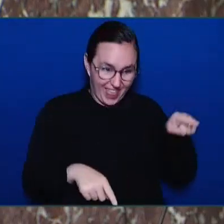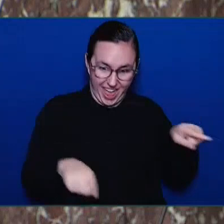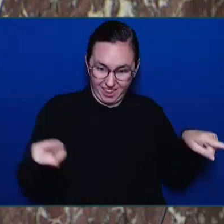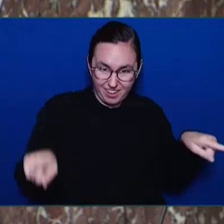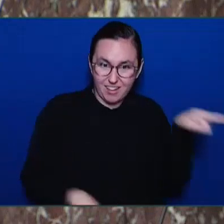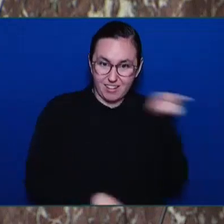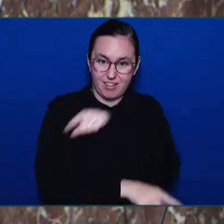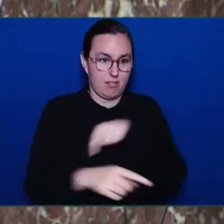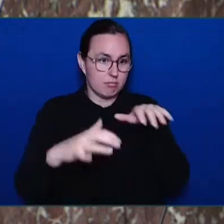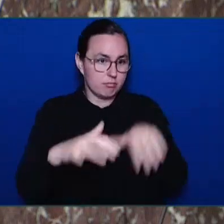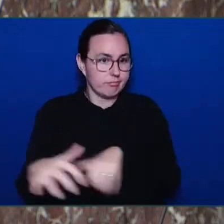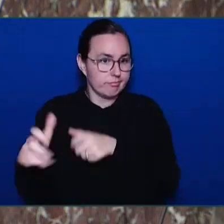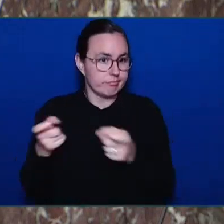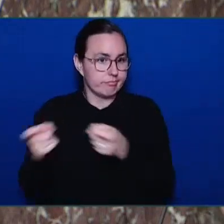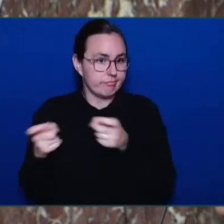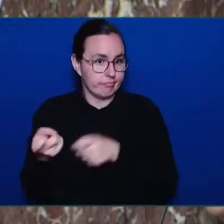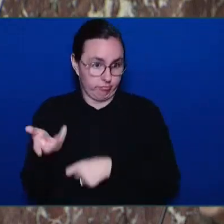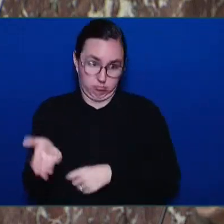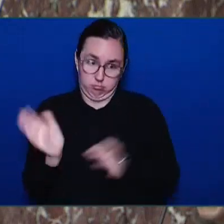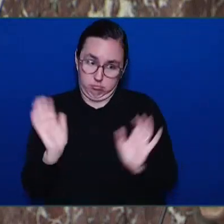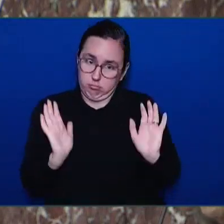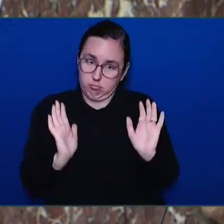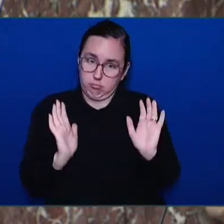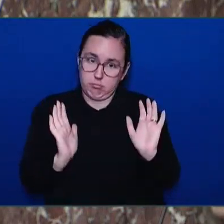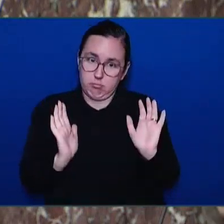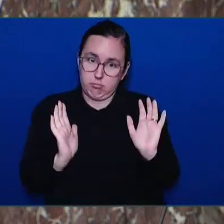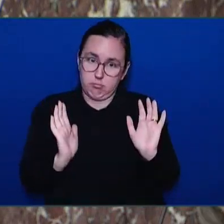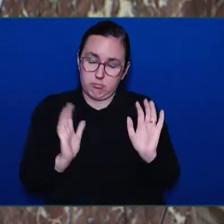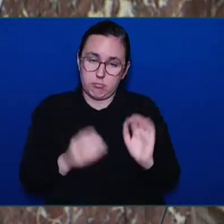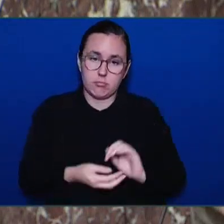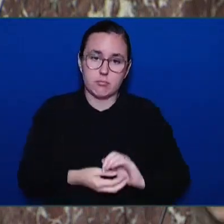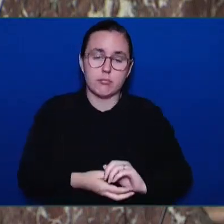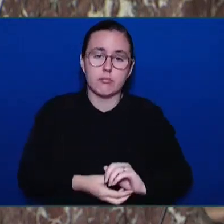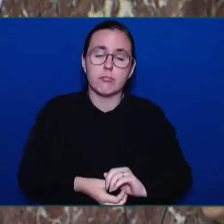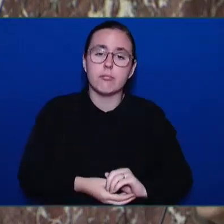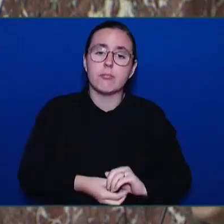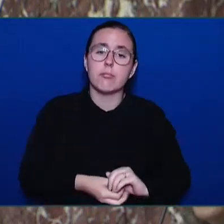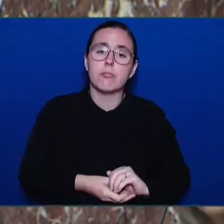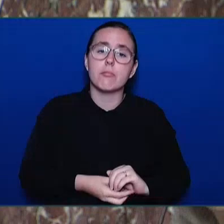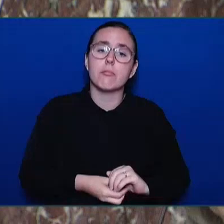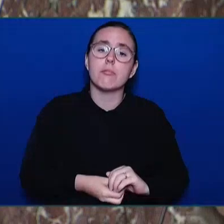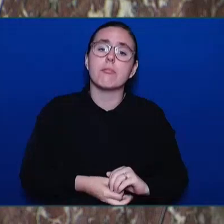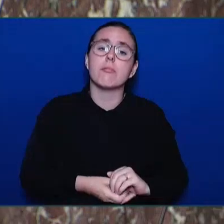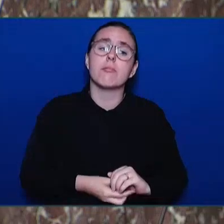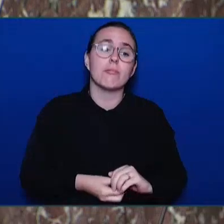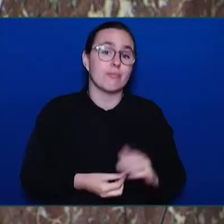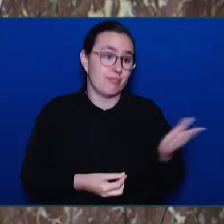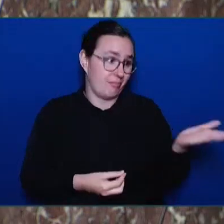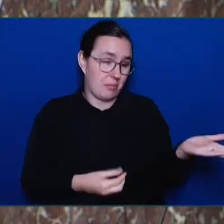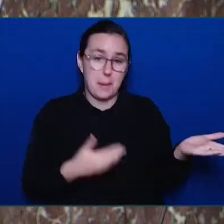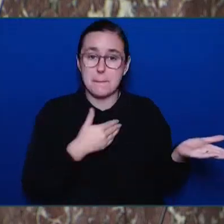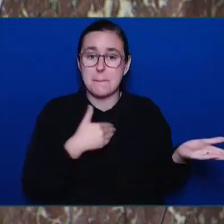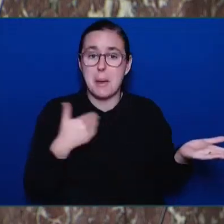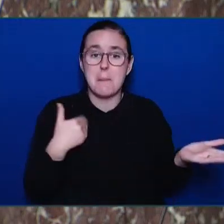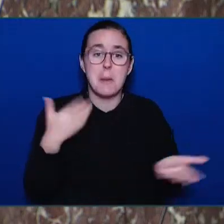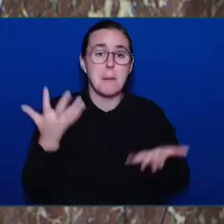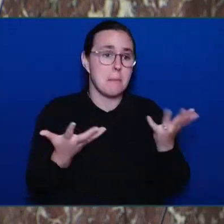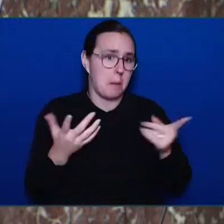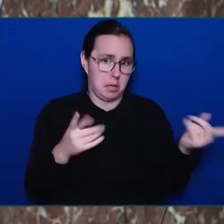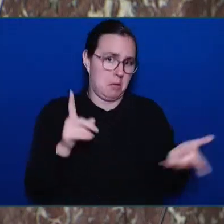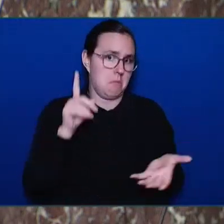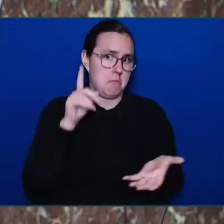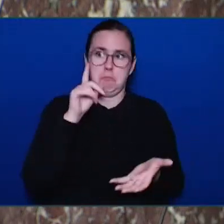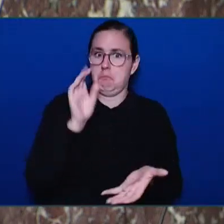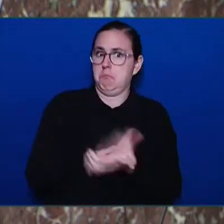Here chirping on the other side, the member may not want to believe this, but don't take my word for it. These numbers come directly